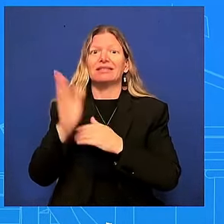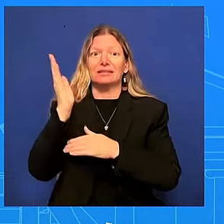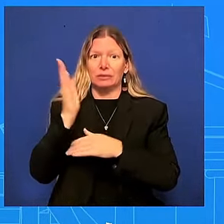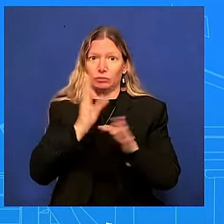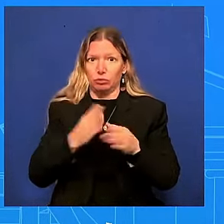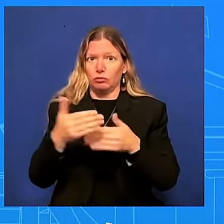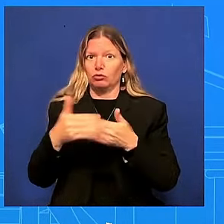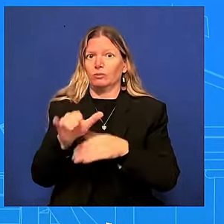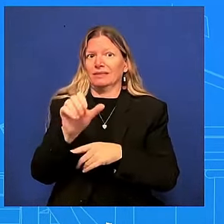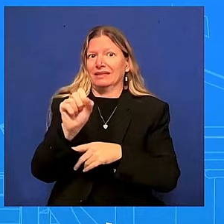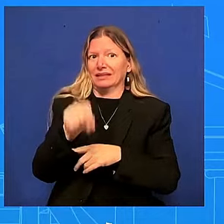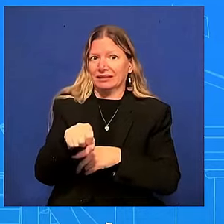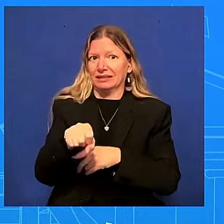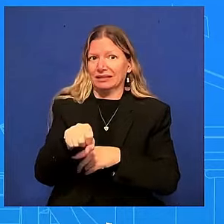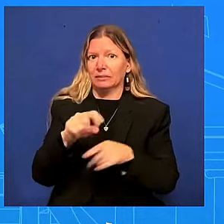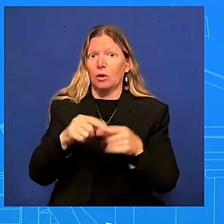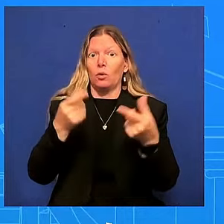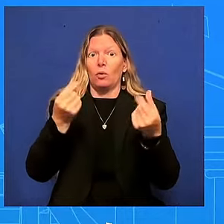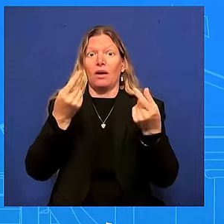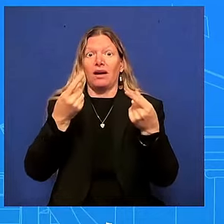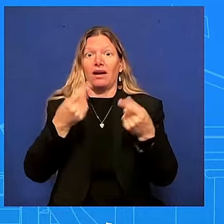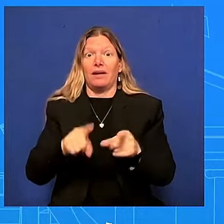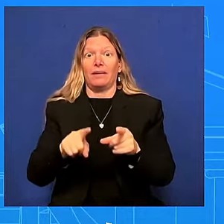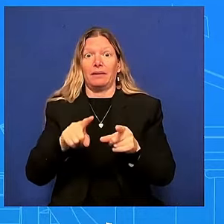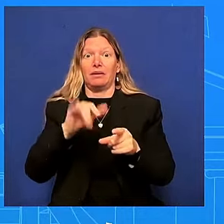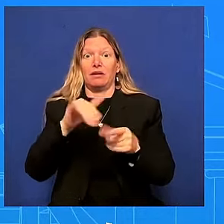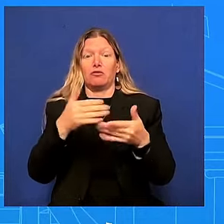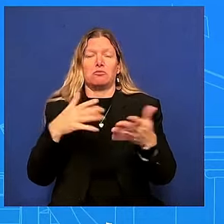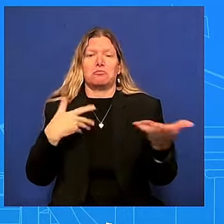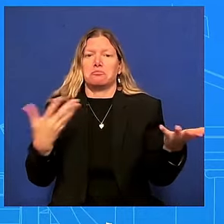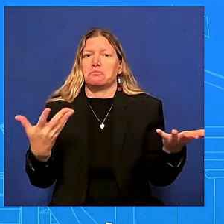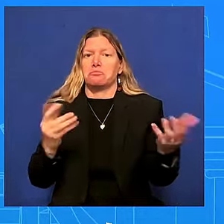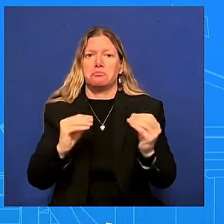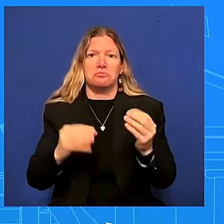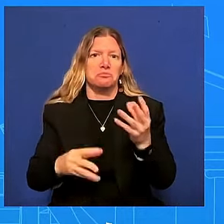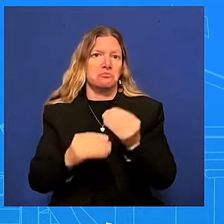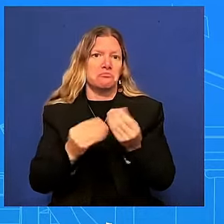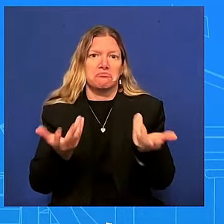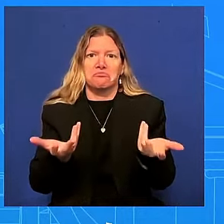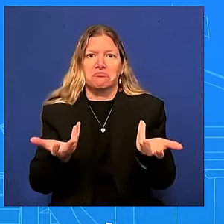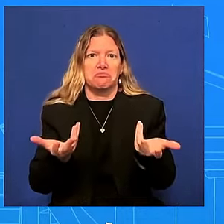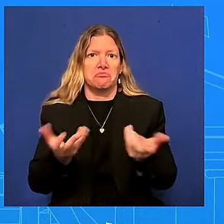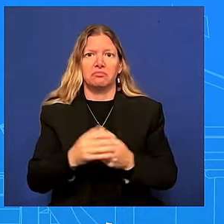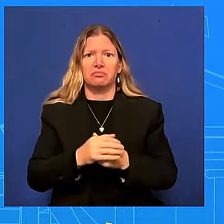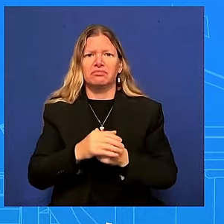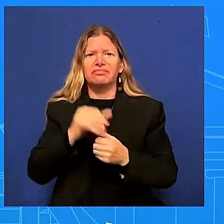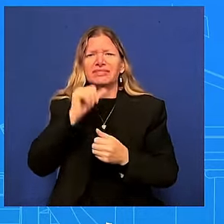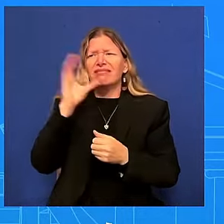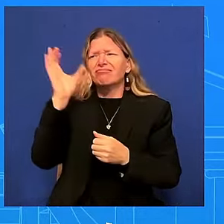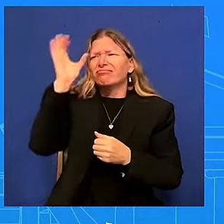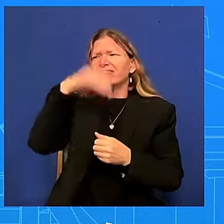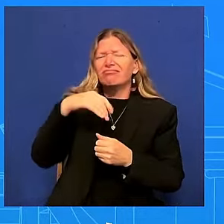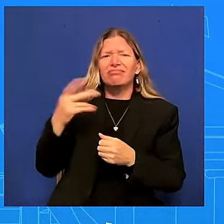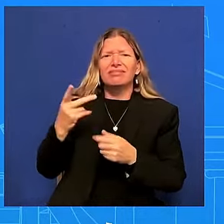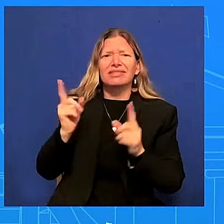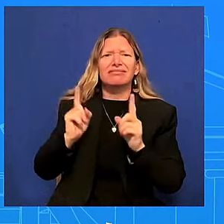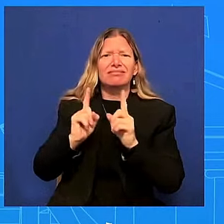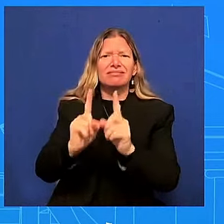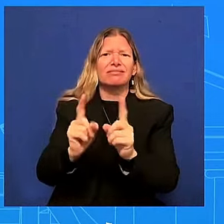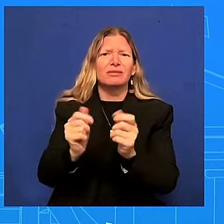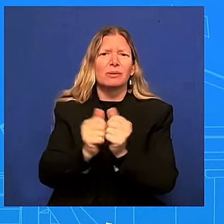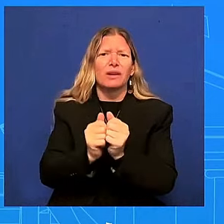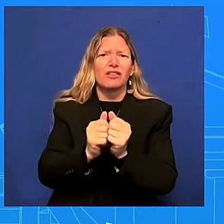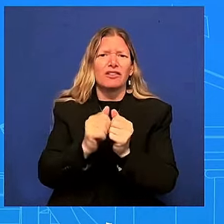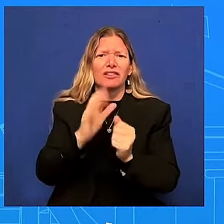say that you know he's close to his family which is not unusual they were together at camp david they came back together you're going to see a lot more family